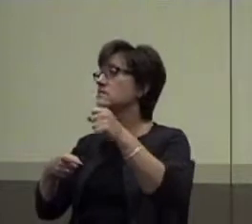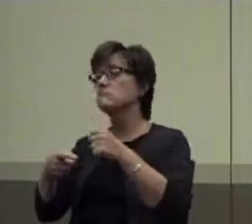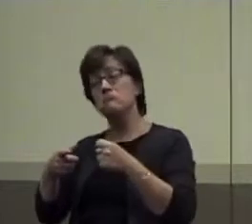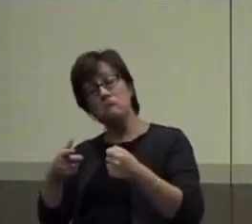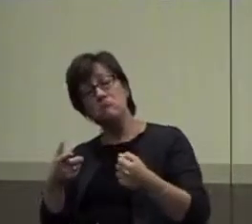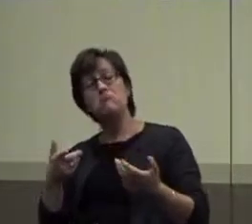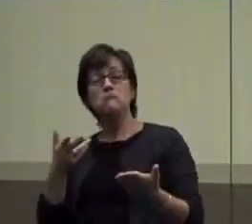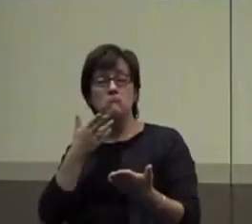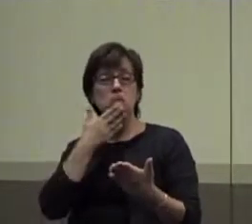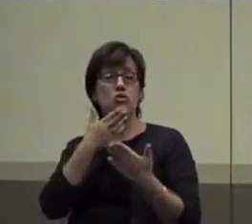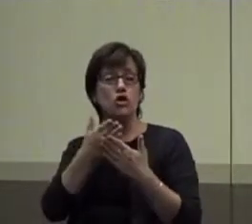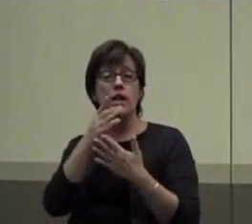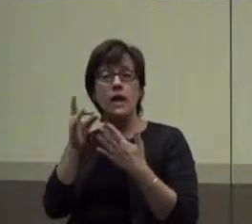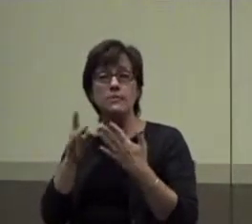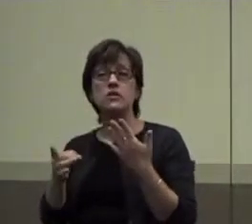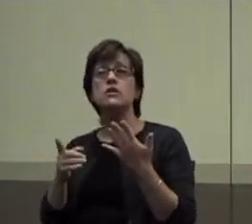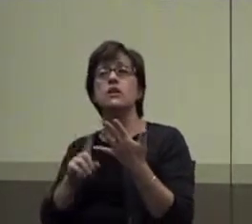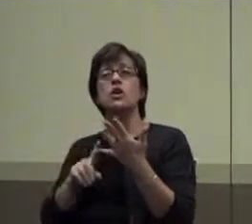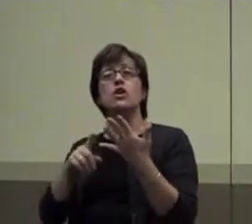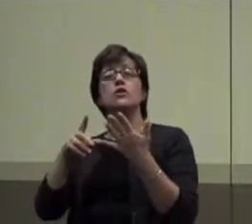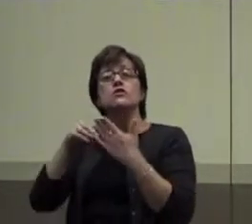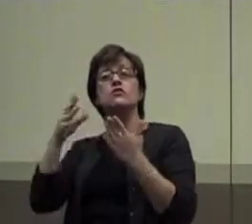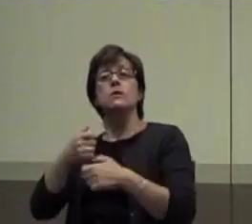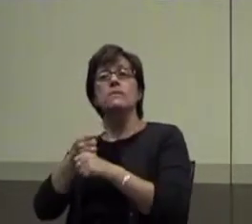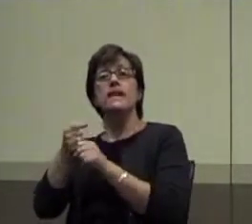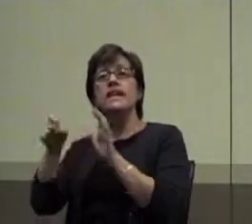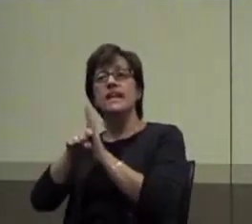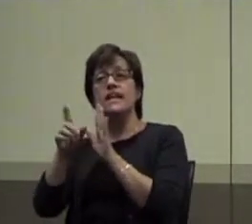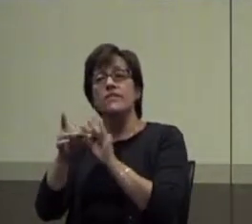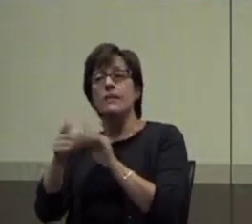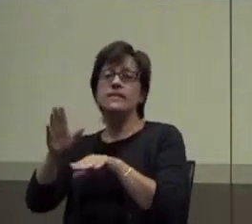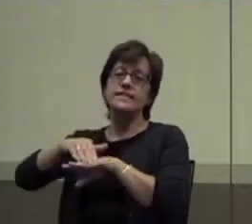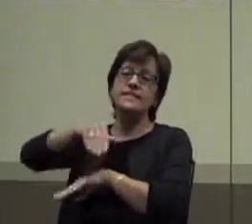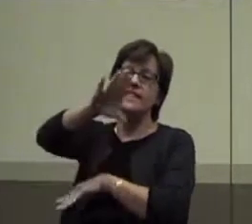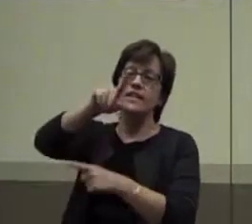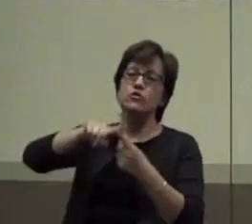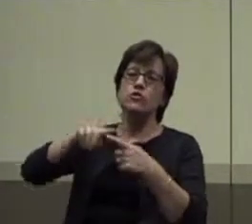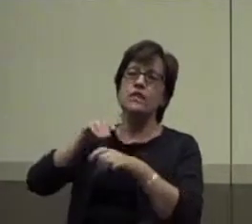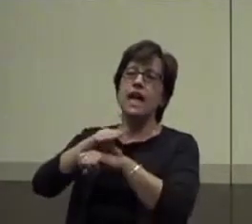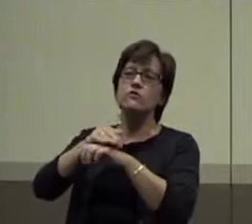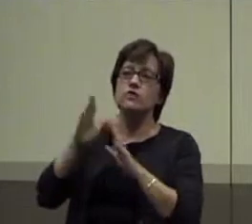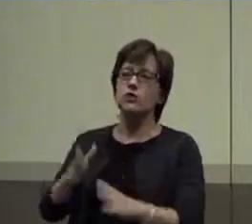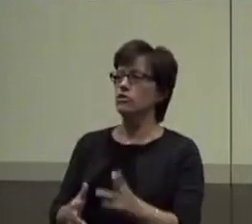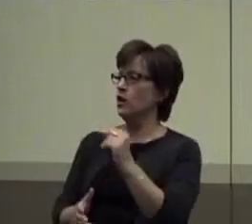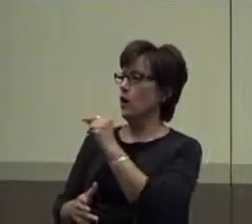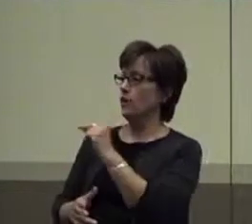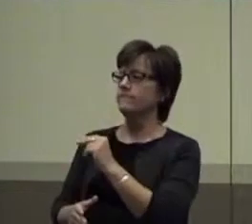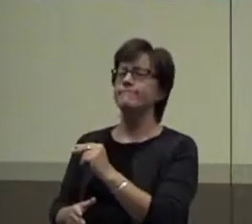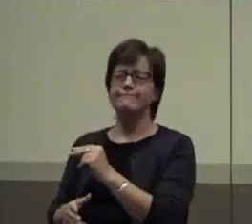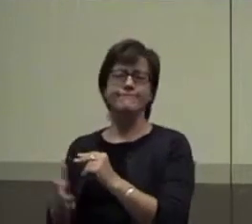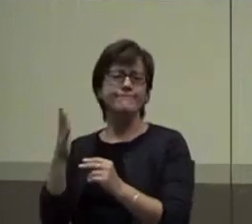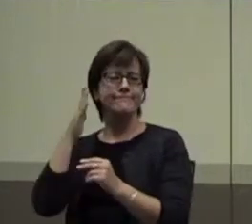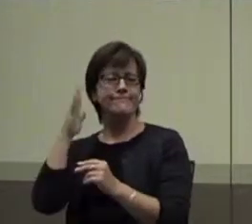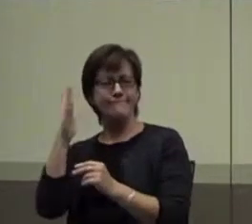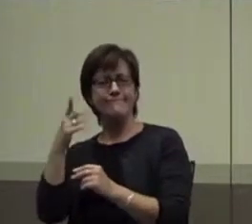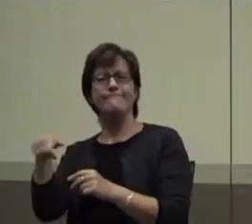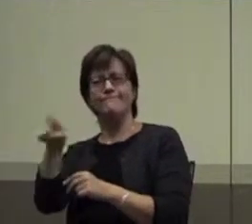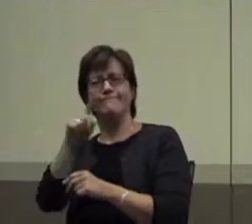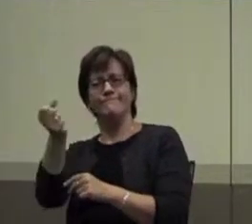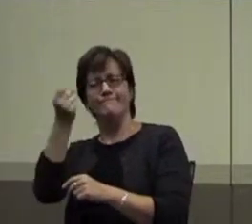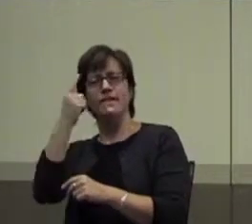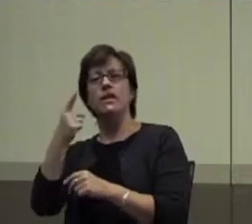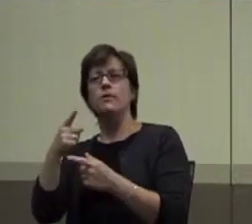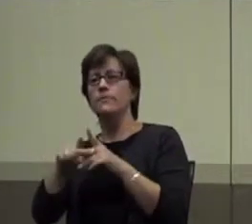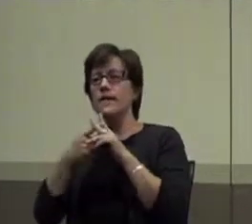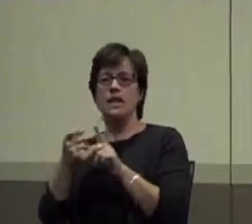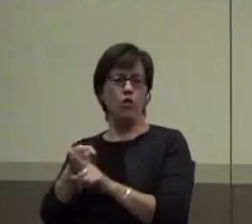okay. When student makes negative comments send her to the counselor, no, good. It sounds like you guys got these right. When student begins off